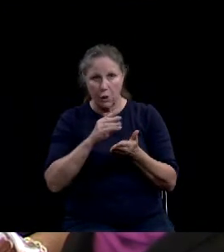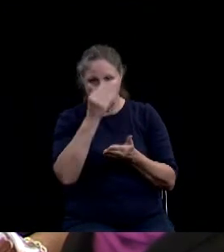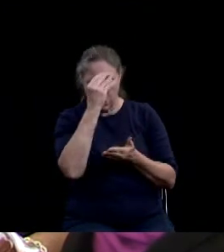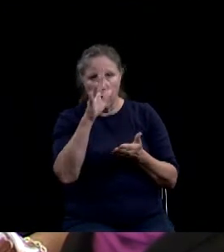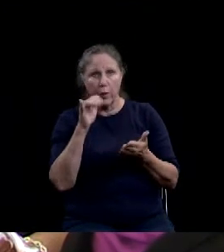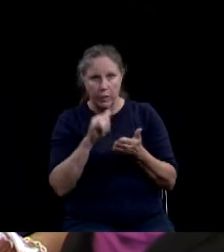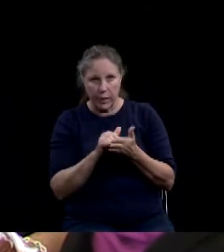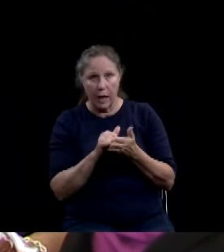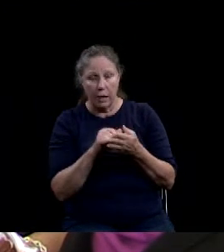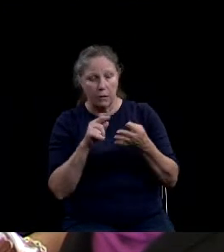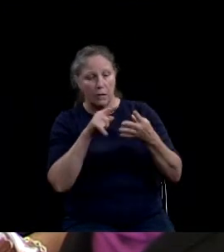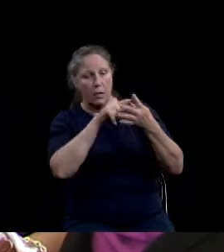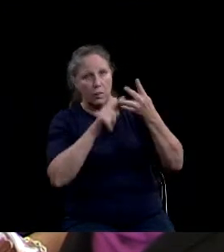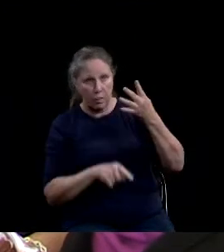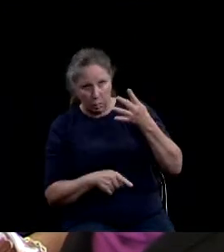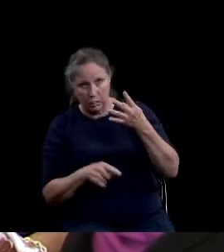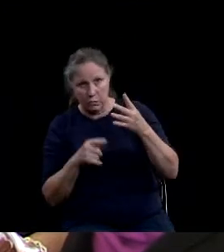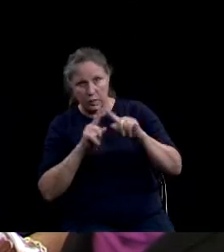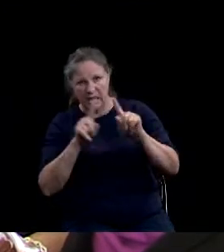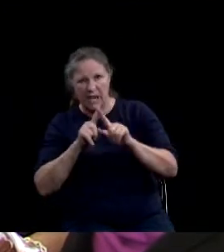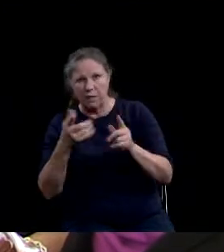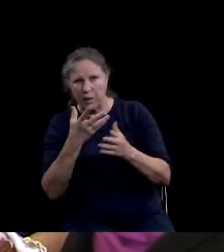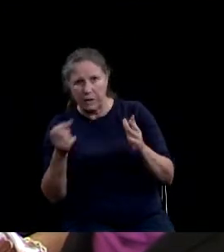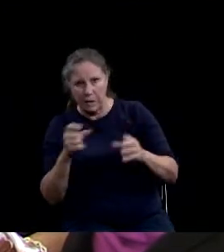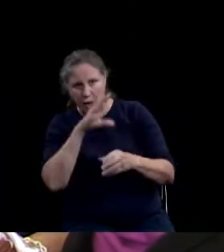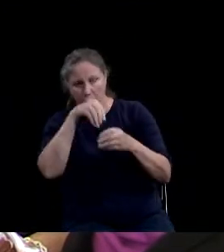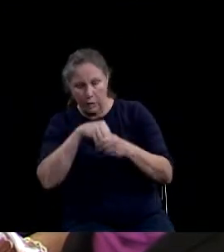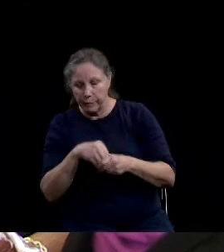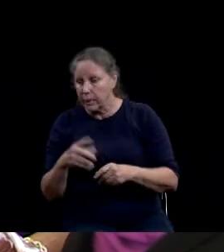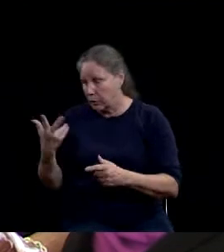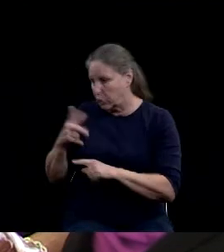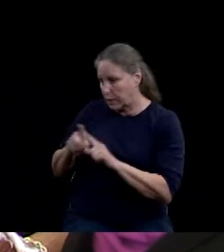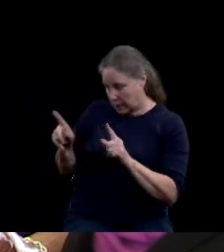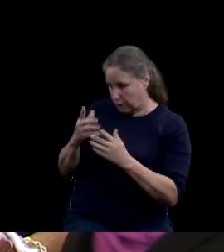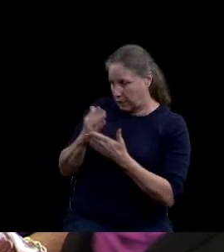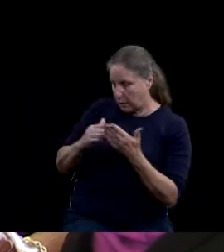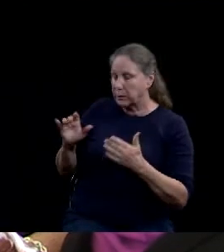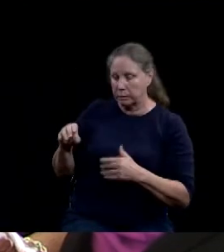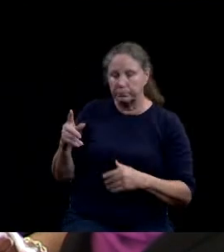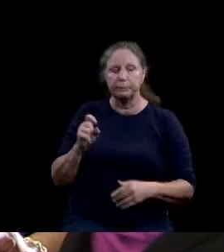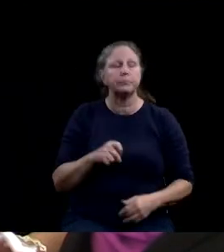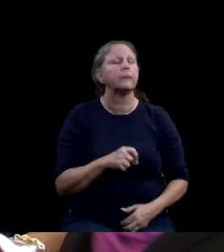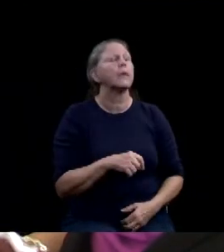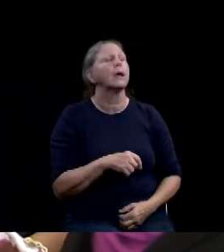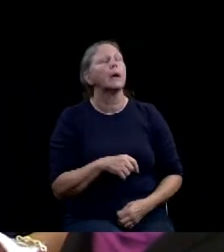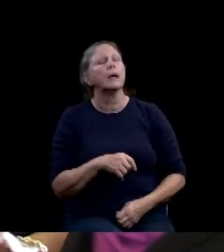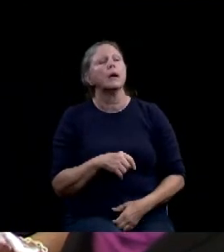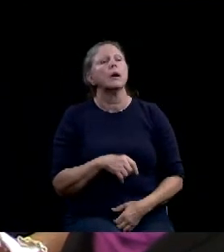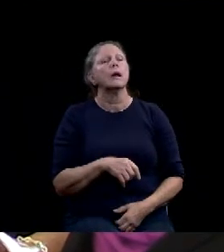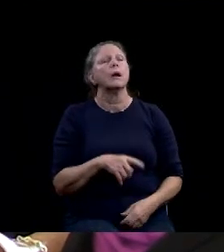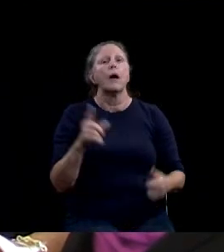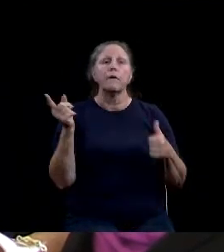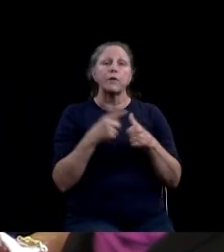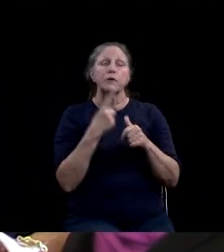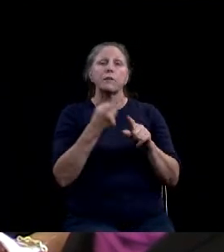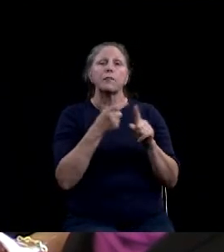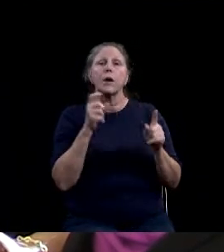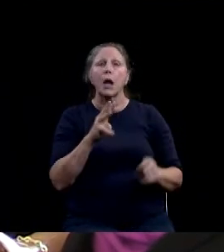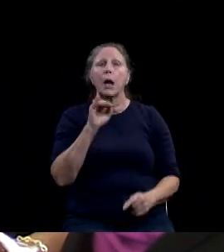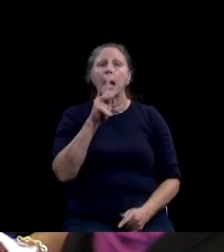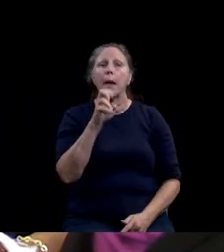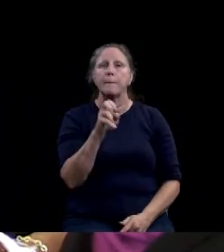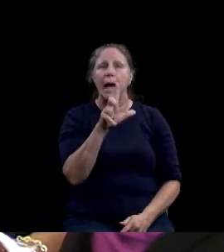resolutions. Three different resolutions. The first one is from Mike Lee. Again, this is related to